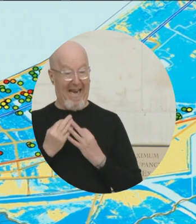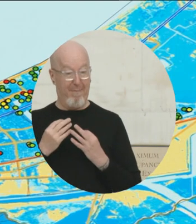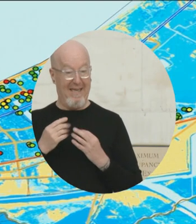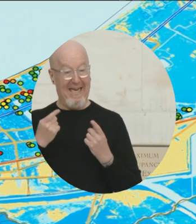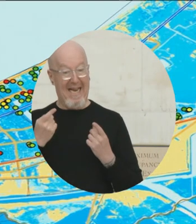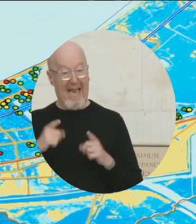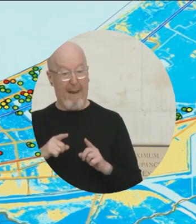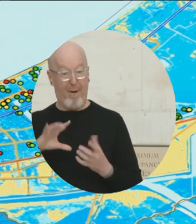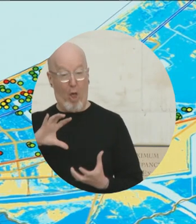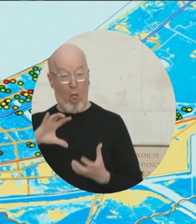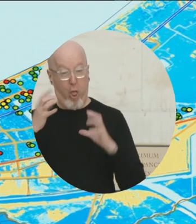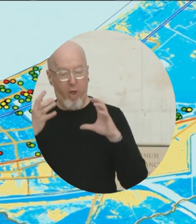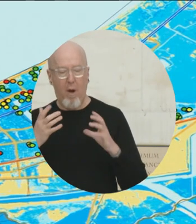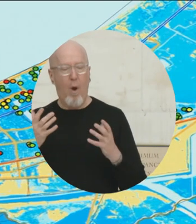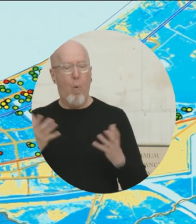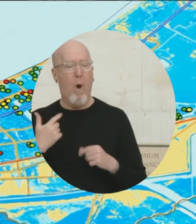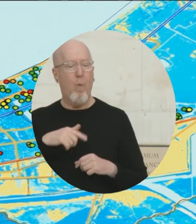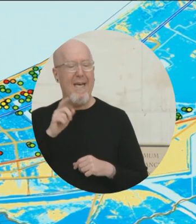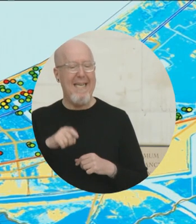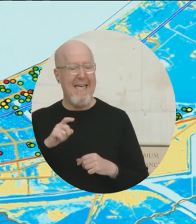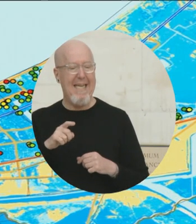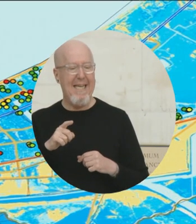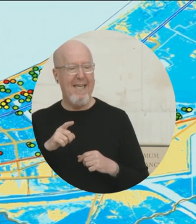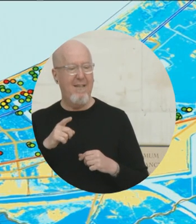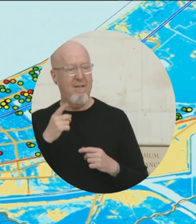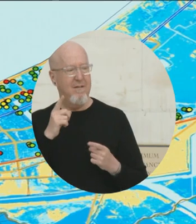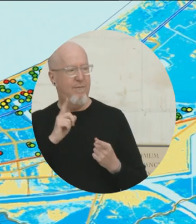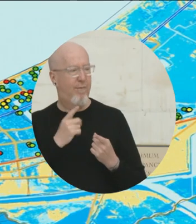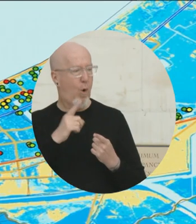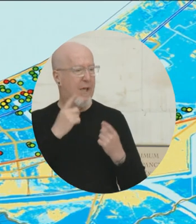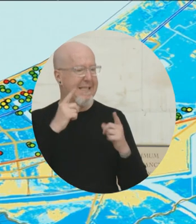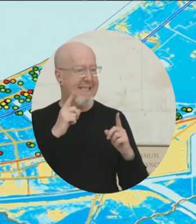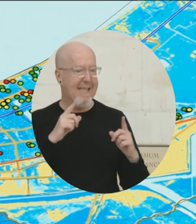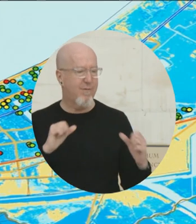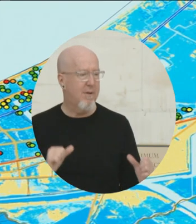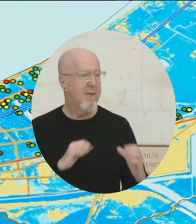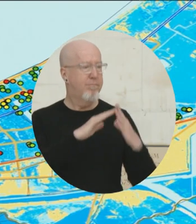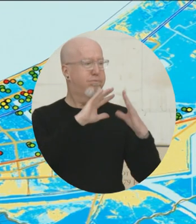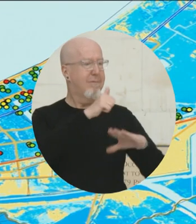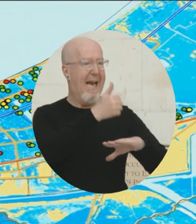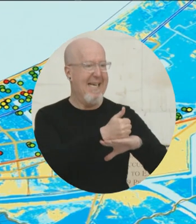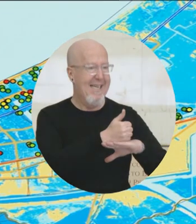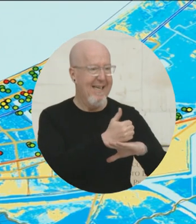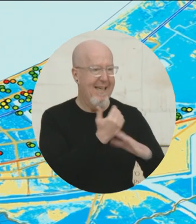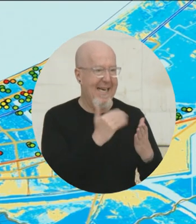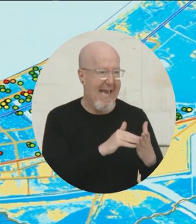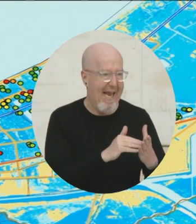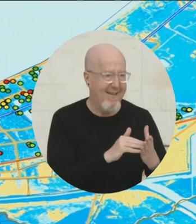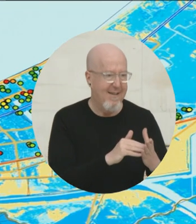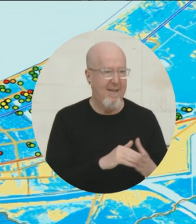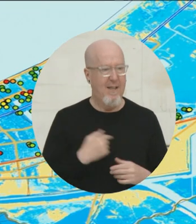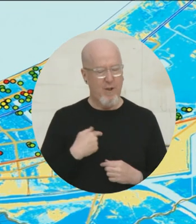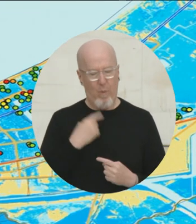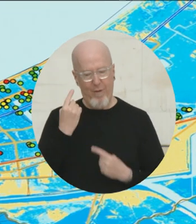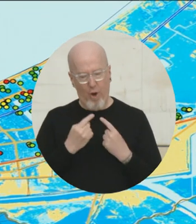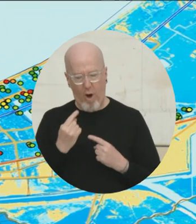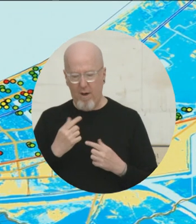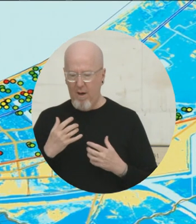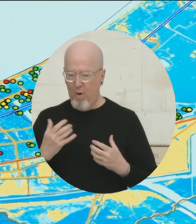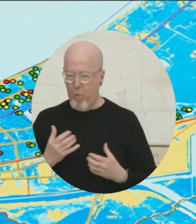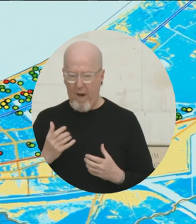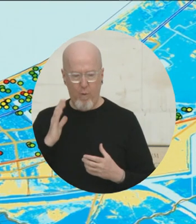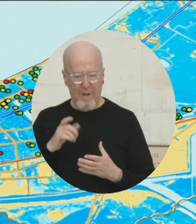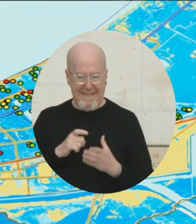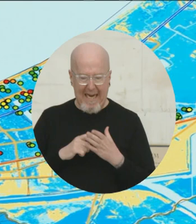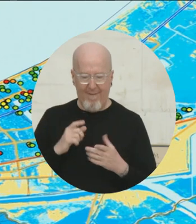mistake, but that's a different question. And, you know, we saw around us this idea of what will it take for our home, our